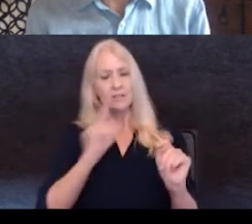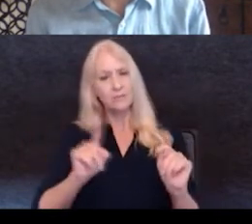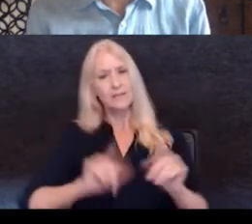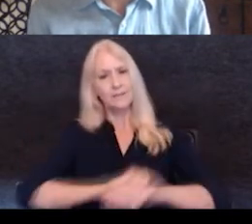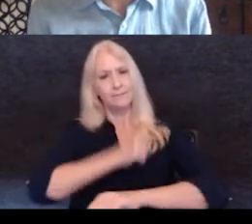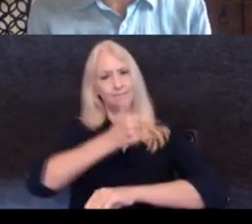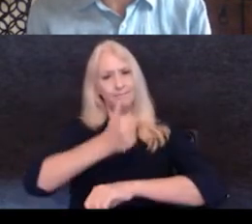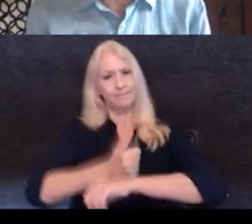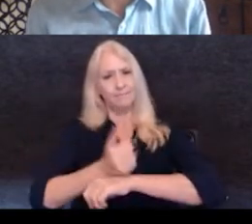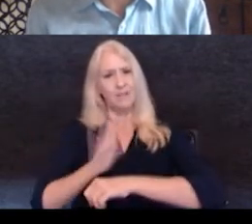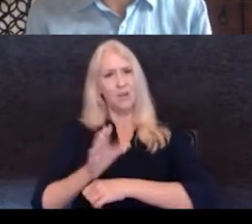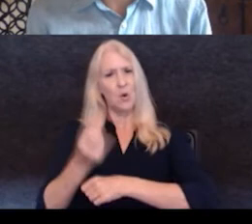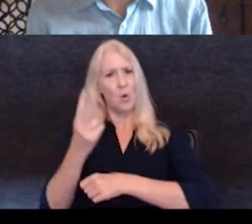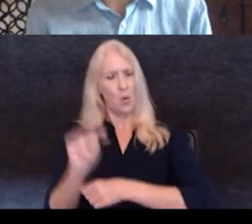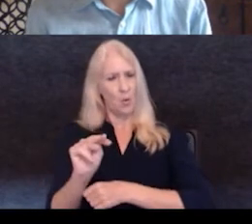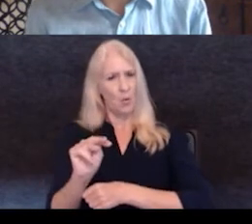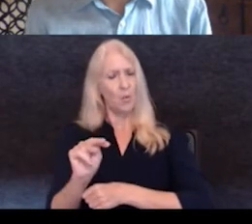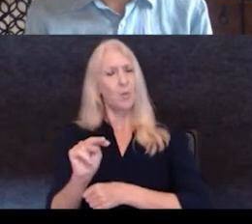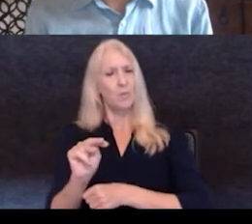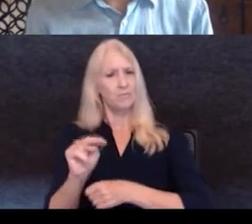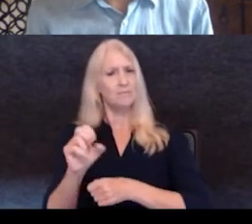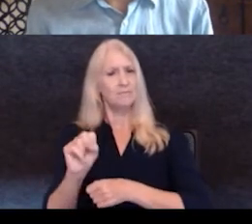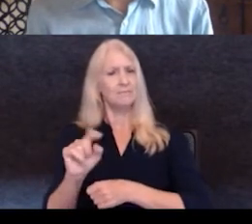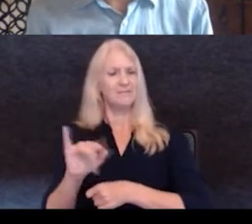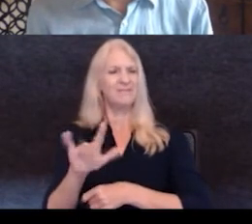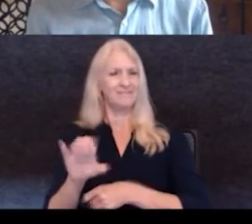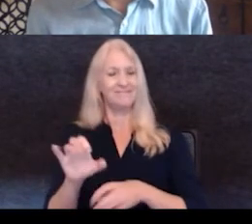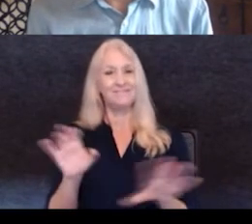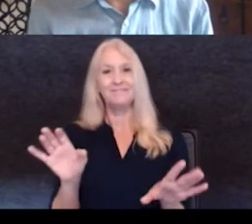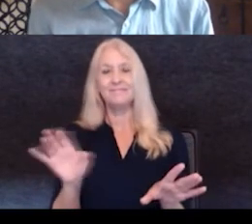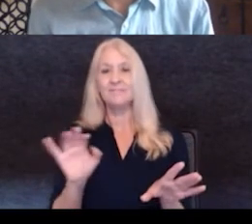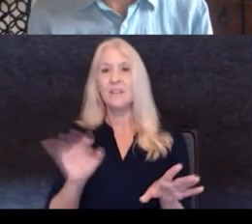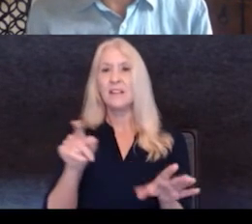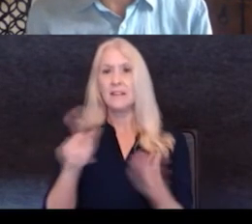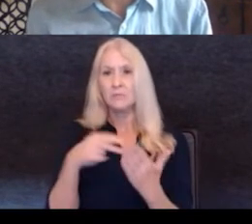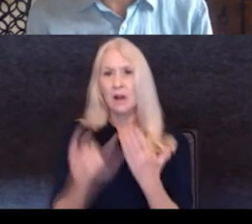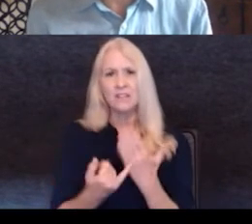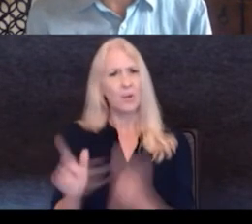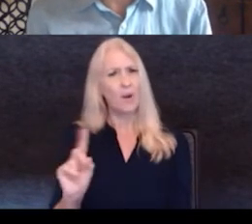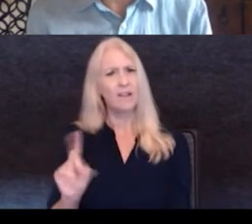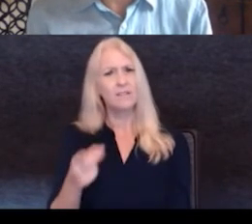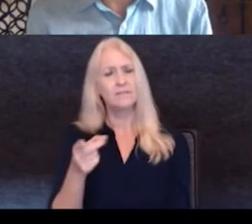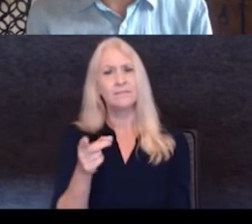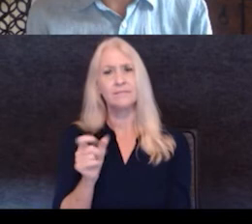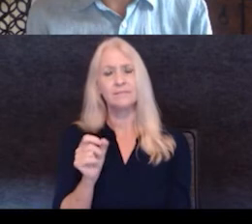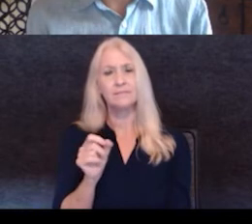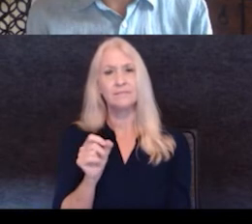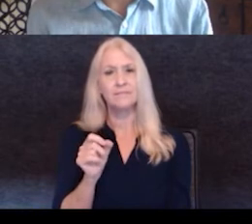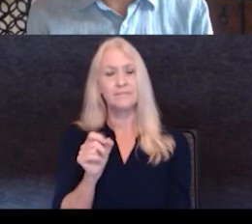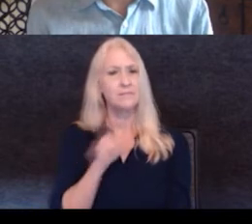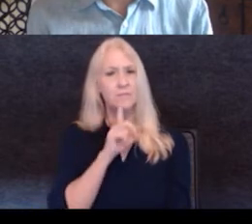own voice and your own aesthetic, which you, you guys definitely do. I do this project. Tell us where this project is because it's, it's really,